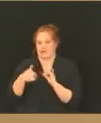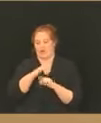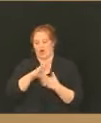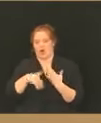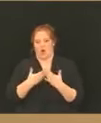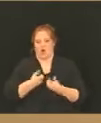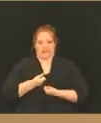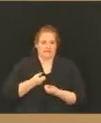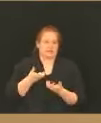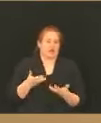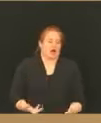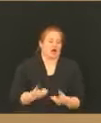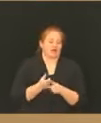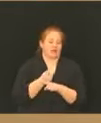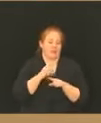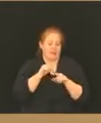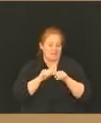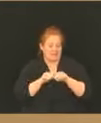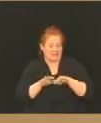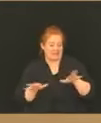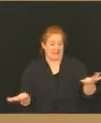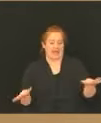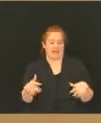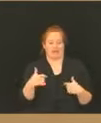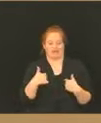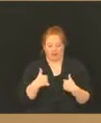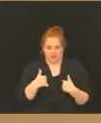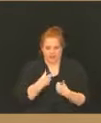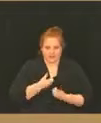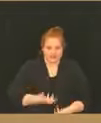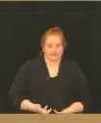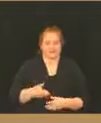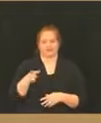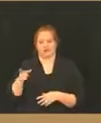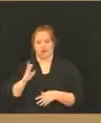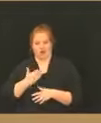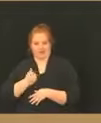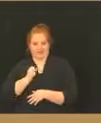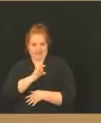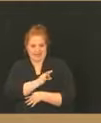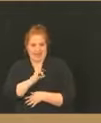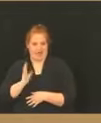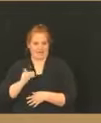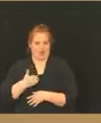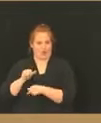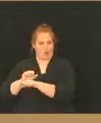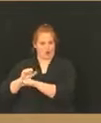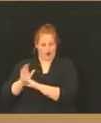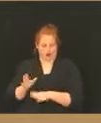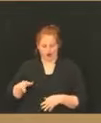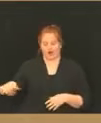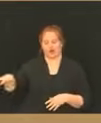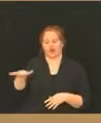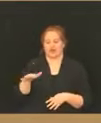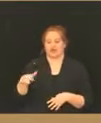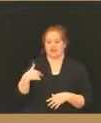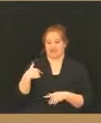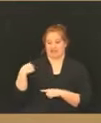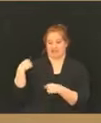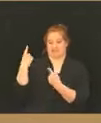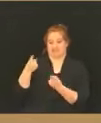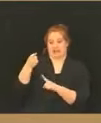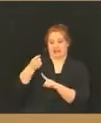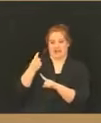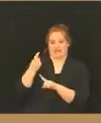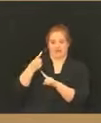from this pandemic. I know I am. Our staff are. I know our residents are. This has probably been the hardest 10, 11 months that many of us have